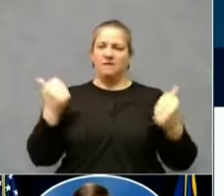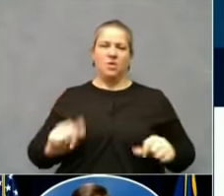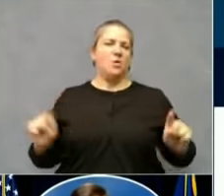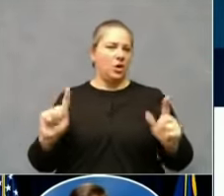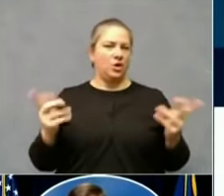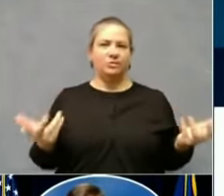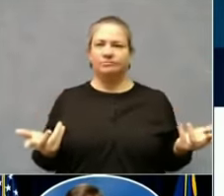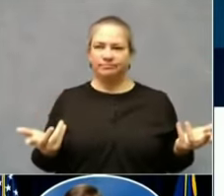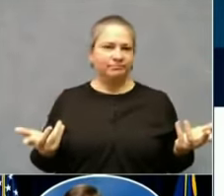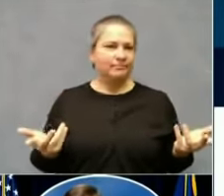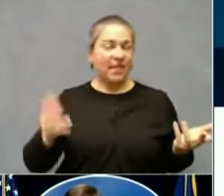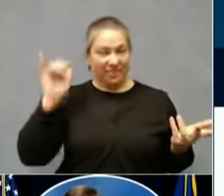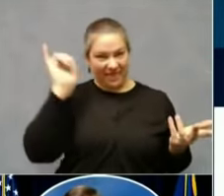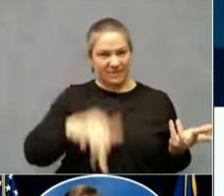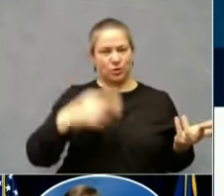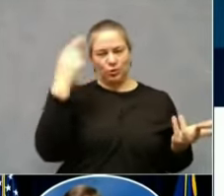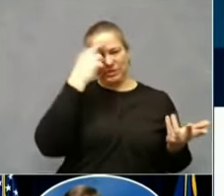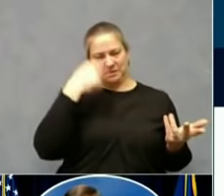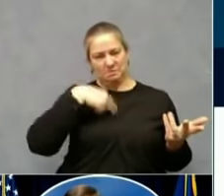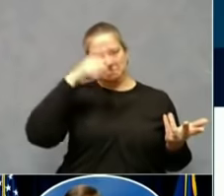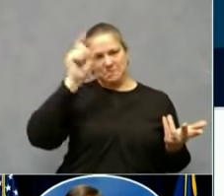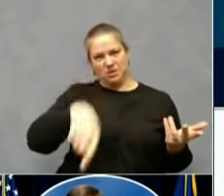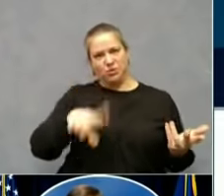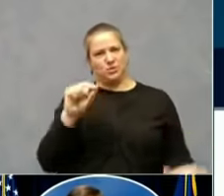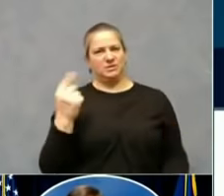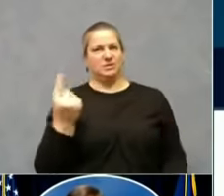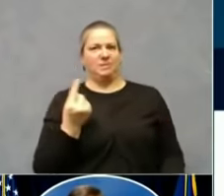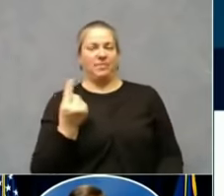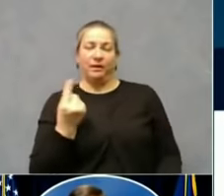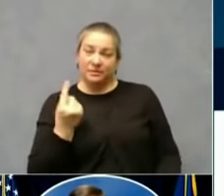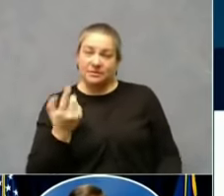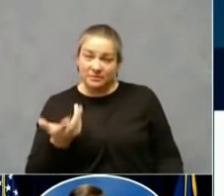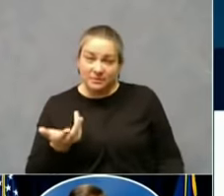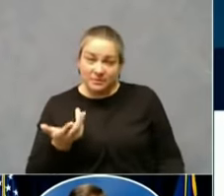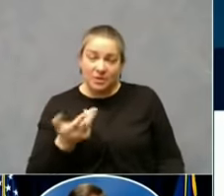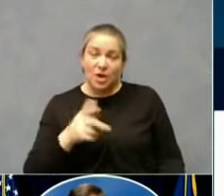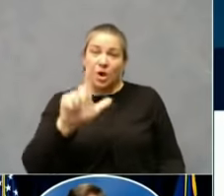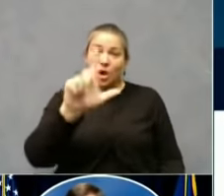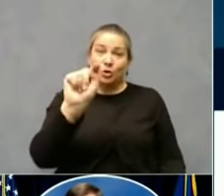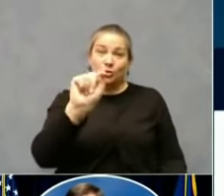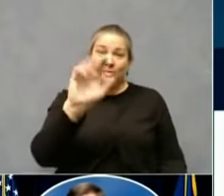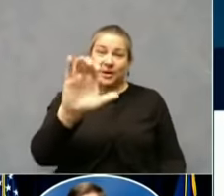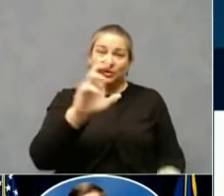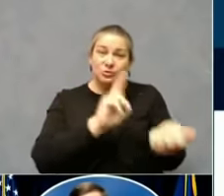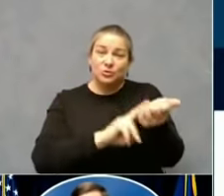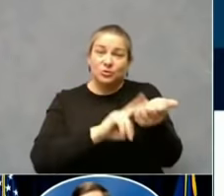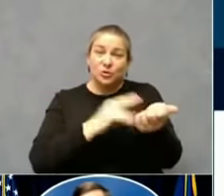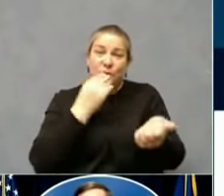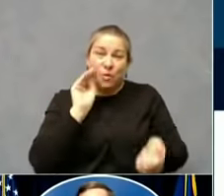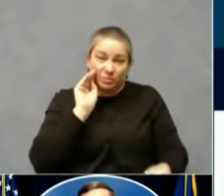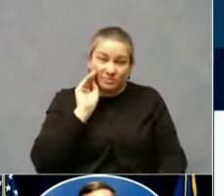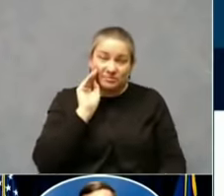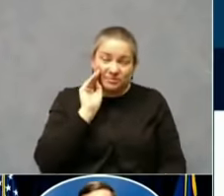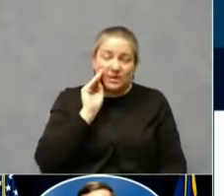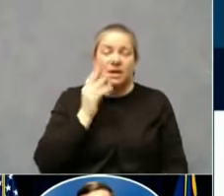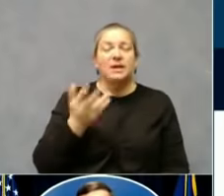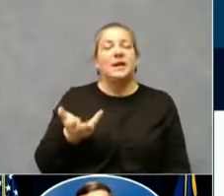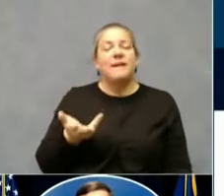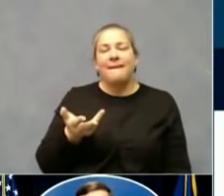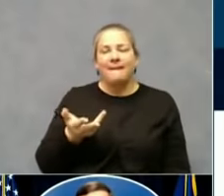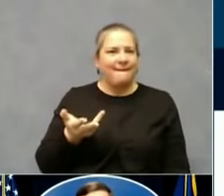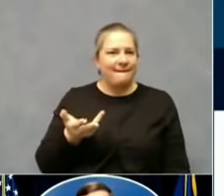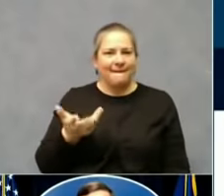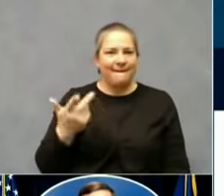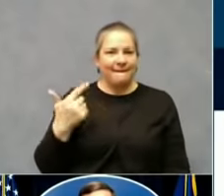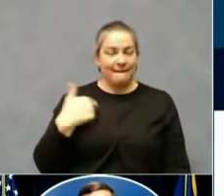tough steps. Long-term care, active cases. Again, this is, we do more testing and long-term